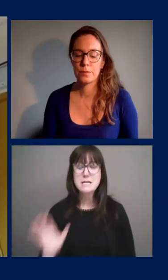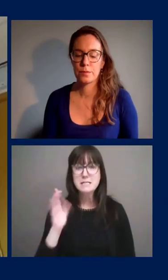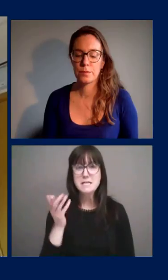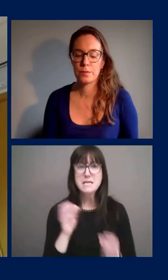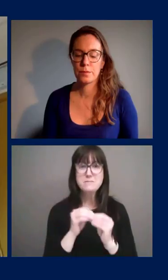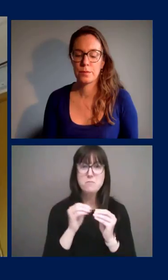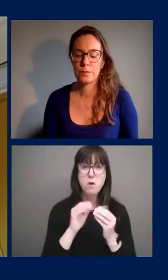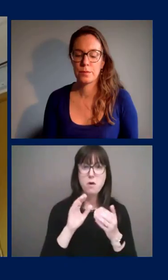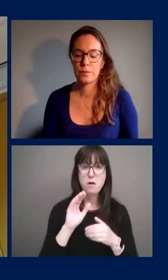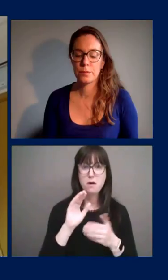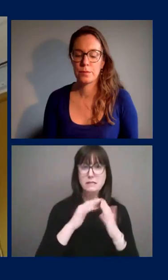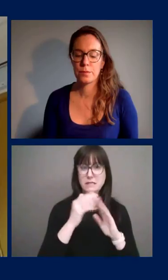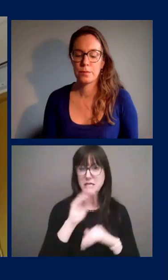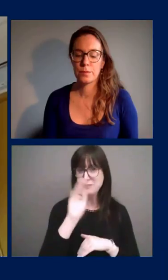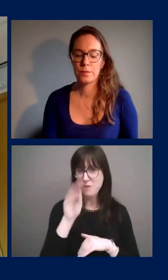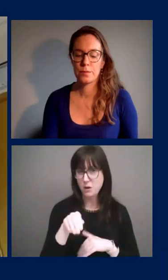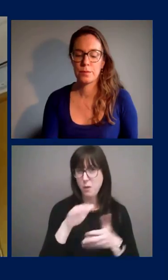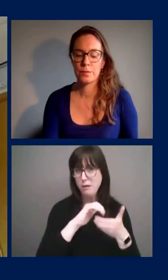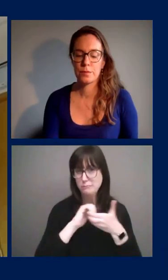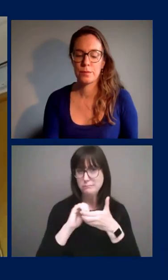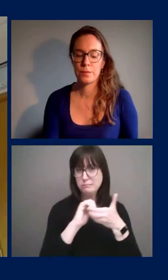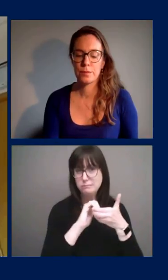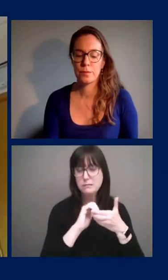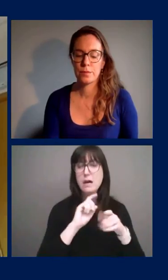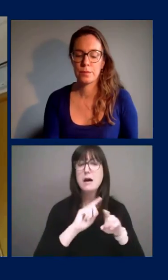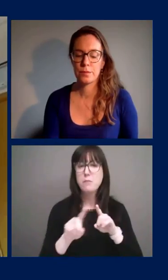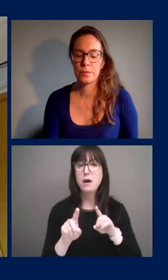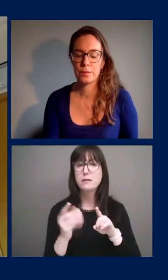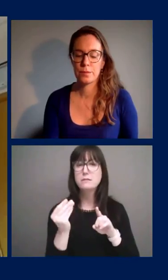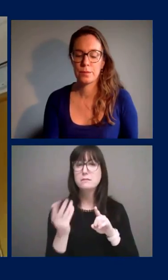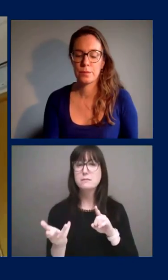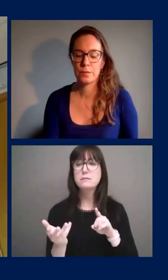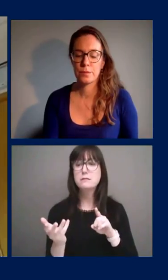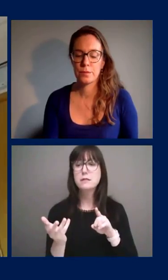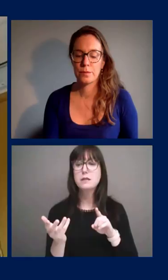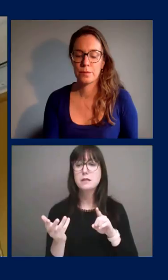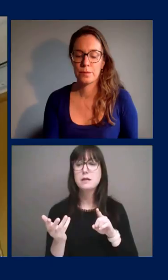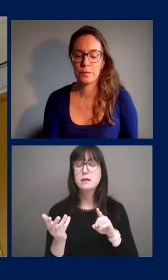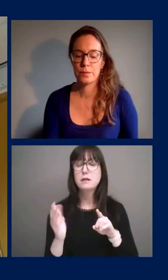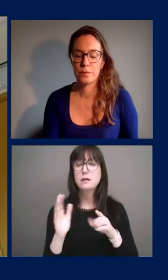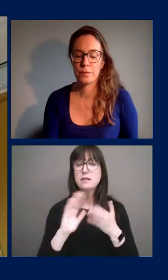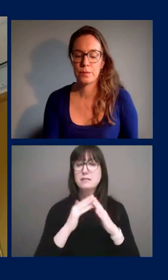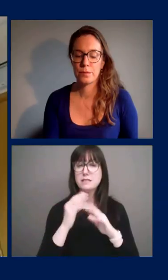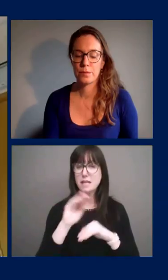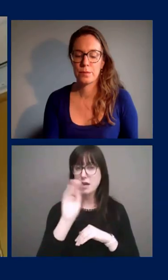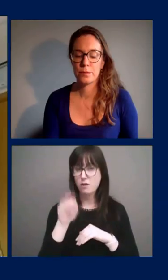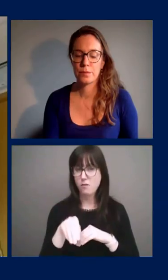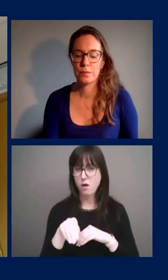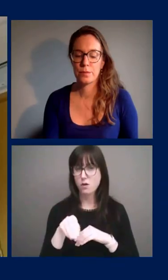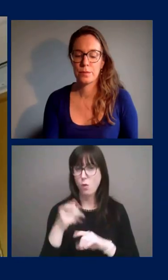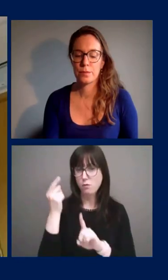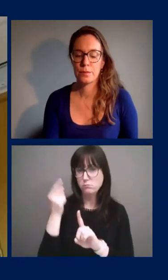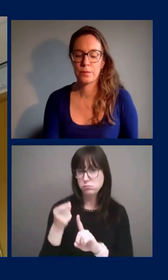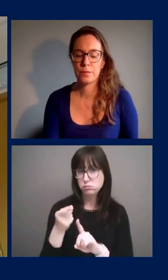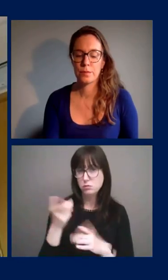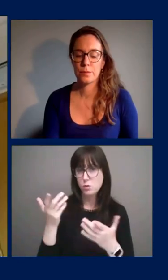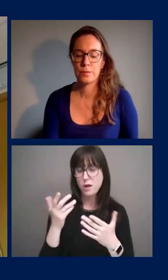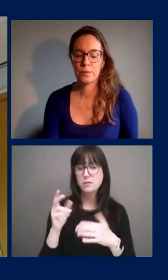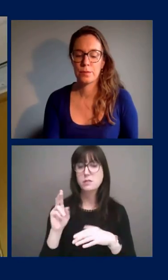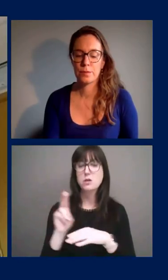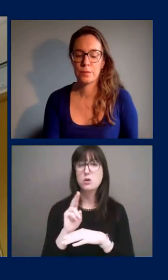territory but we work together and i can tell you that the city of ottawa's focus is to use the park